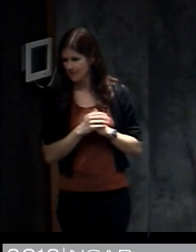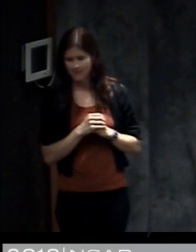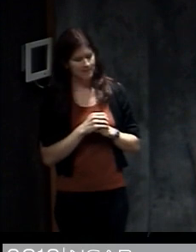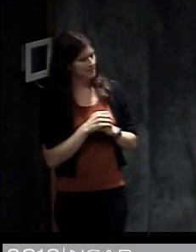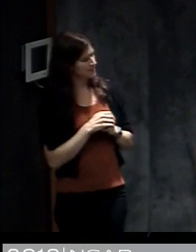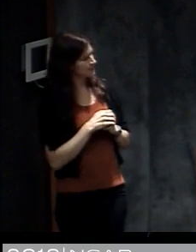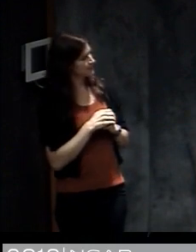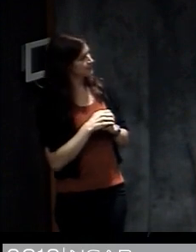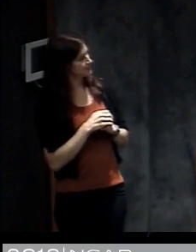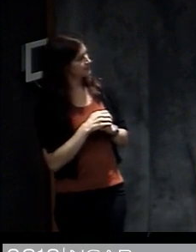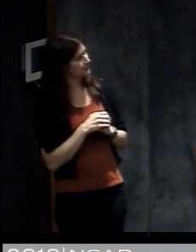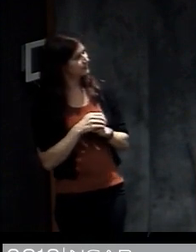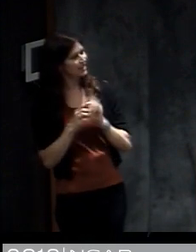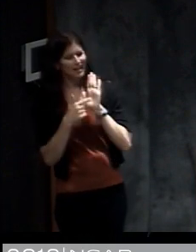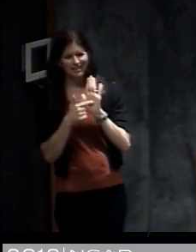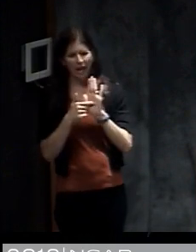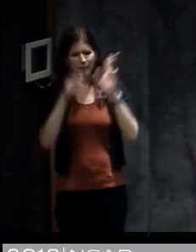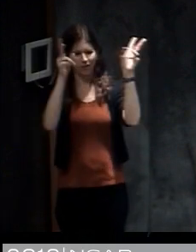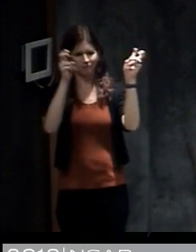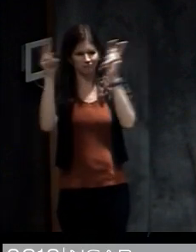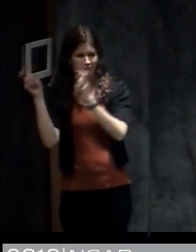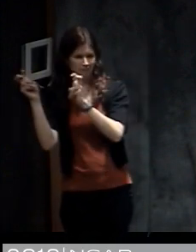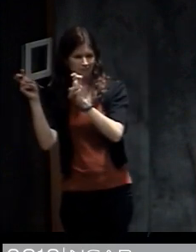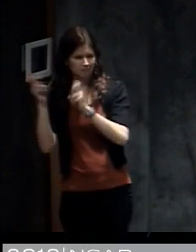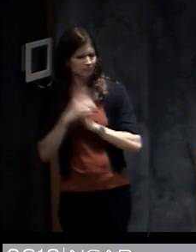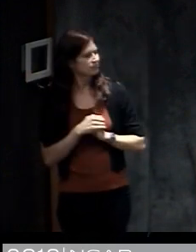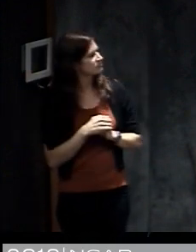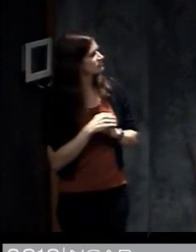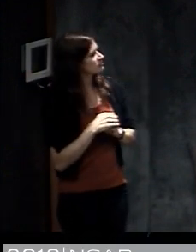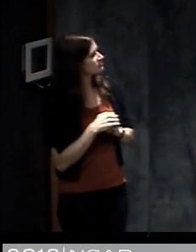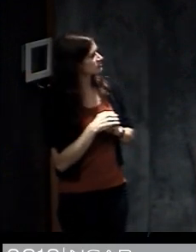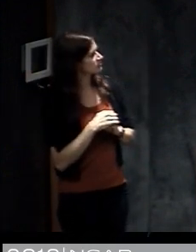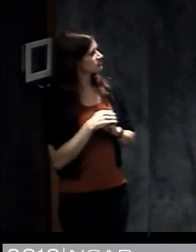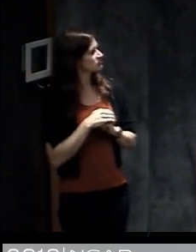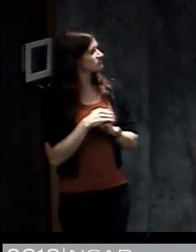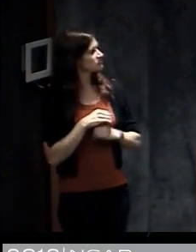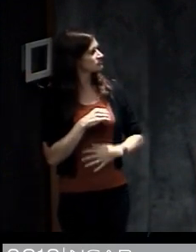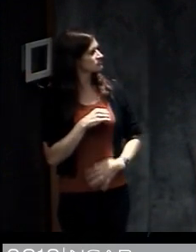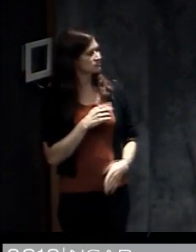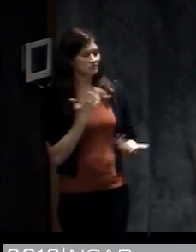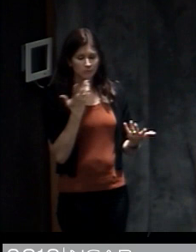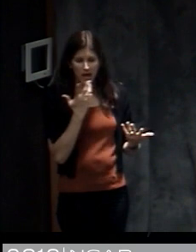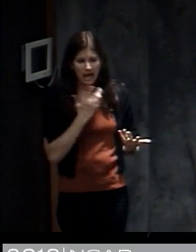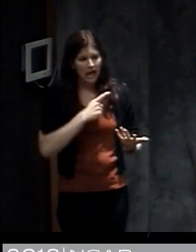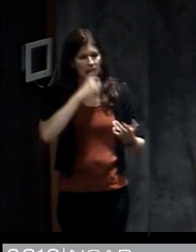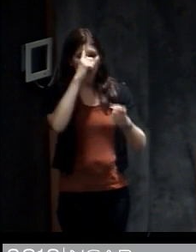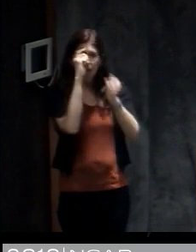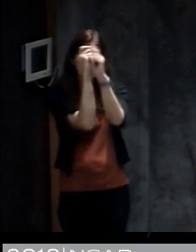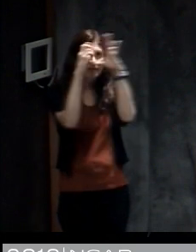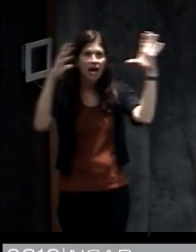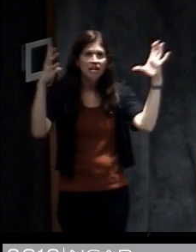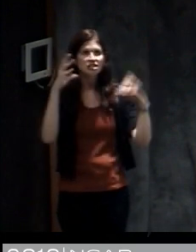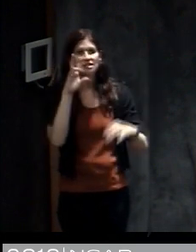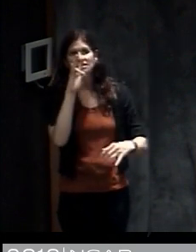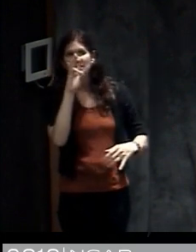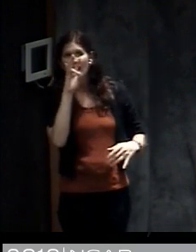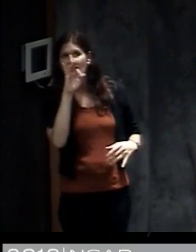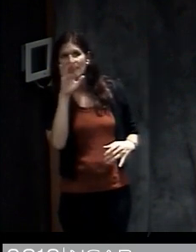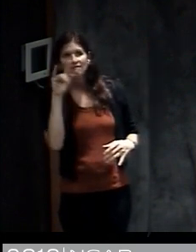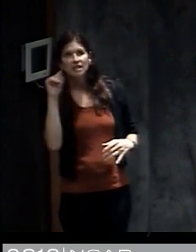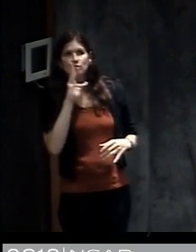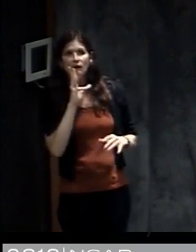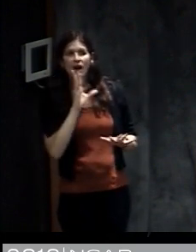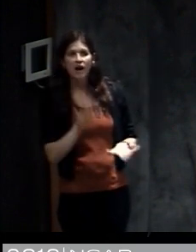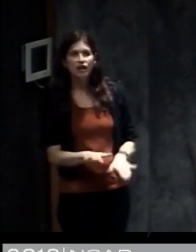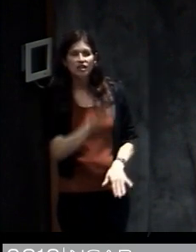So this shows some examples from some of our other research about the same idea. So as I mentioned, you know, in these interviews, we hear these – people say things like, I